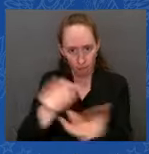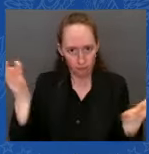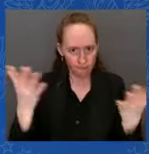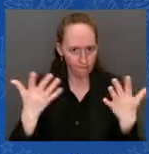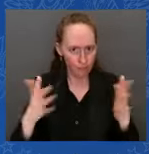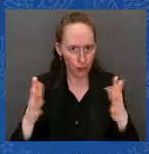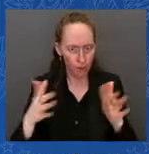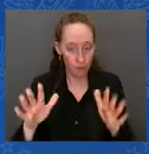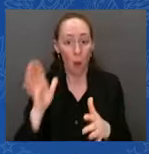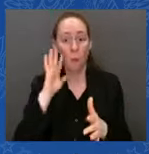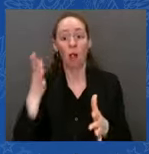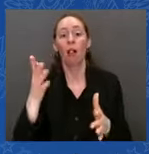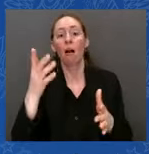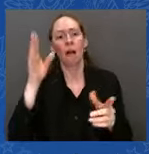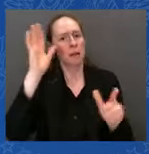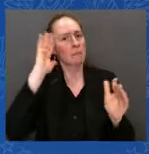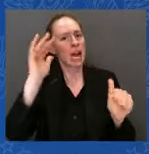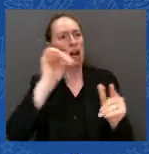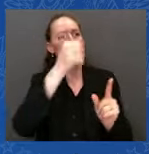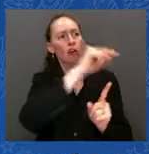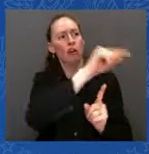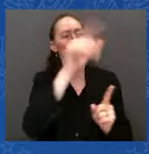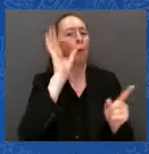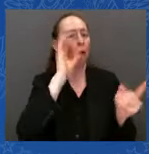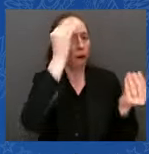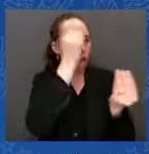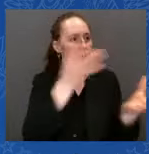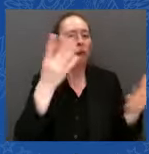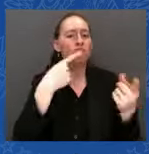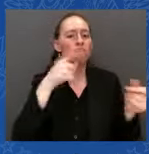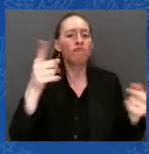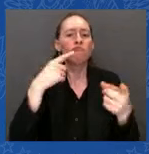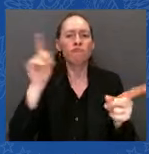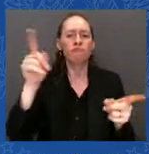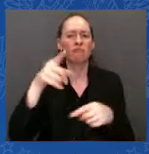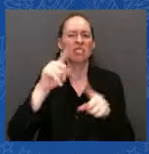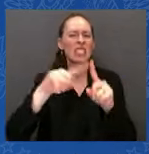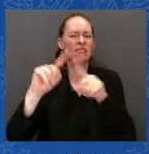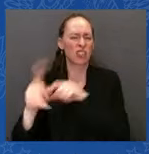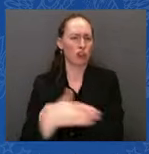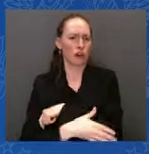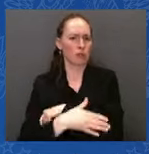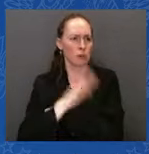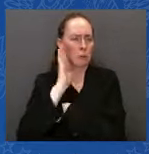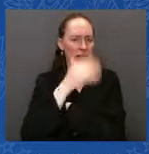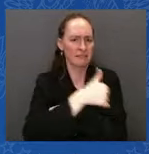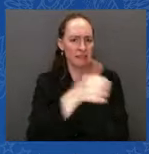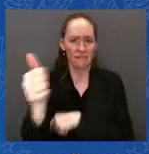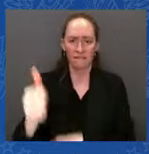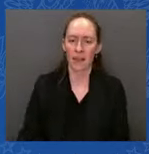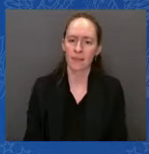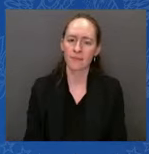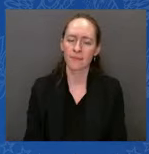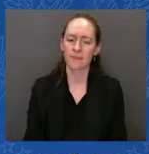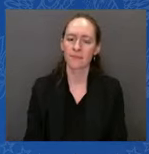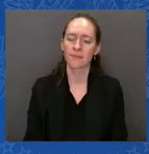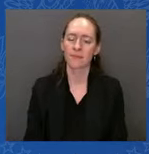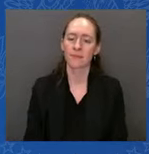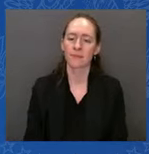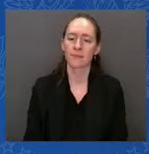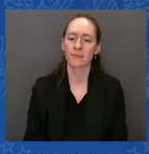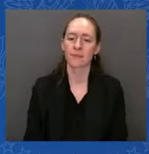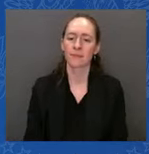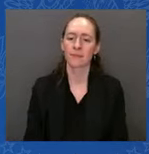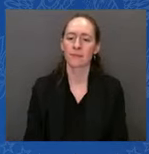battlefield in the coming weeks, among some other countries. I'm grateful to Chancellor Schultz for providing German Leopard 2 tanks